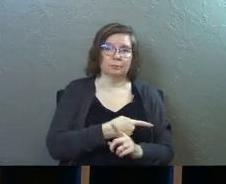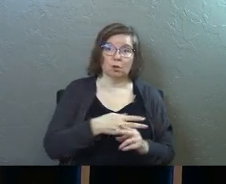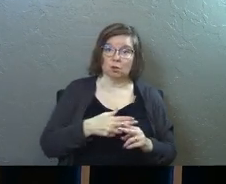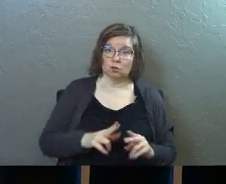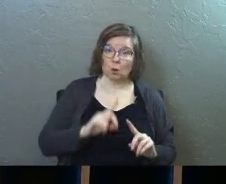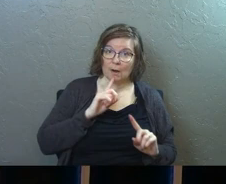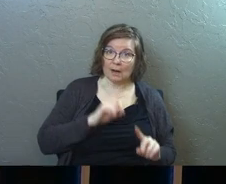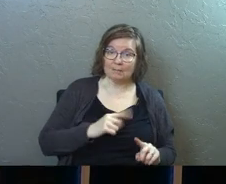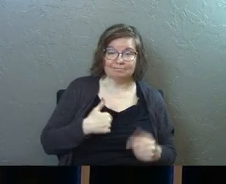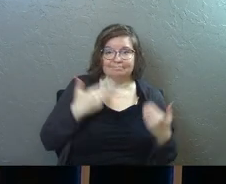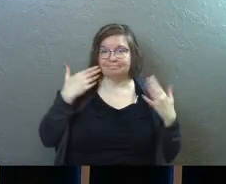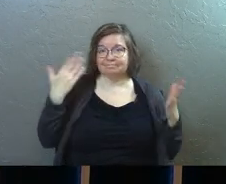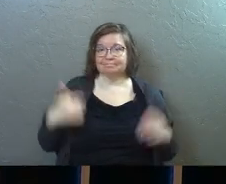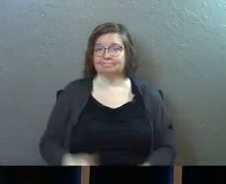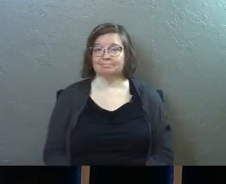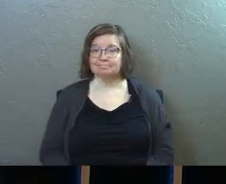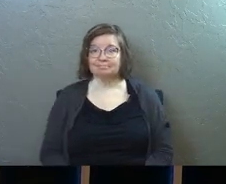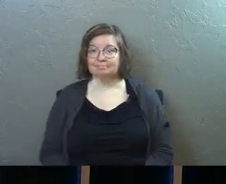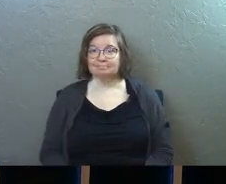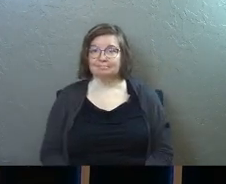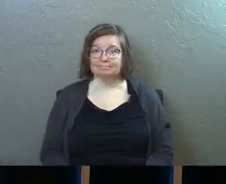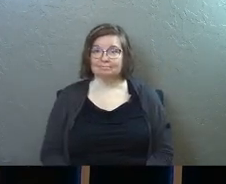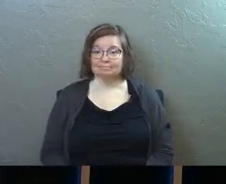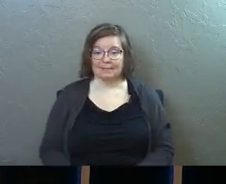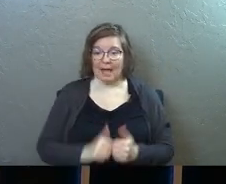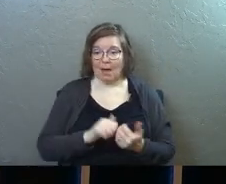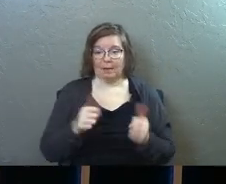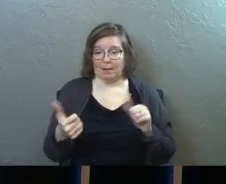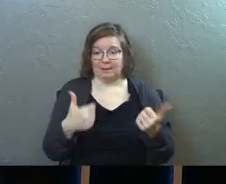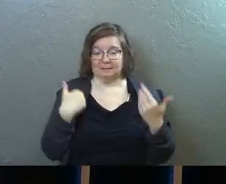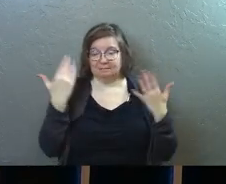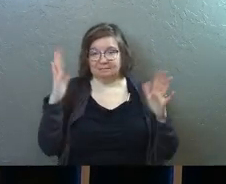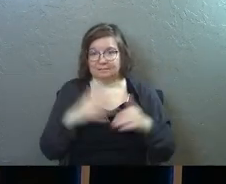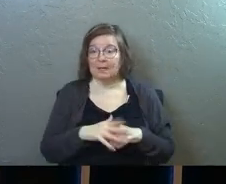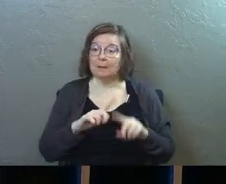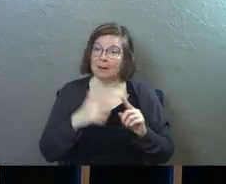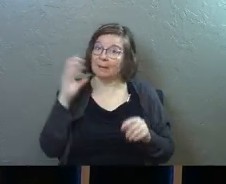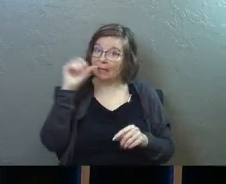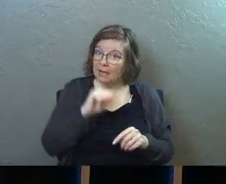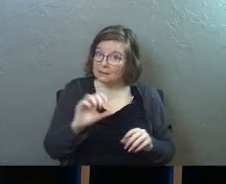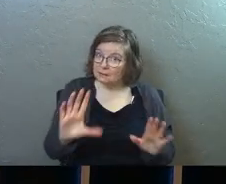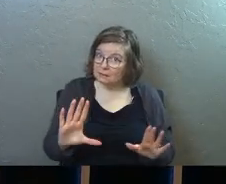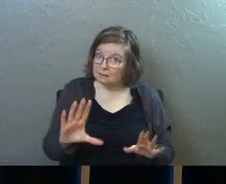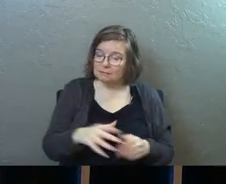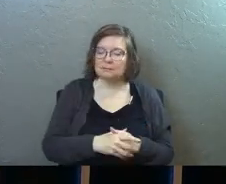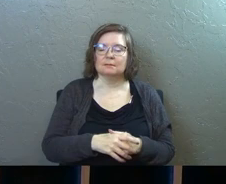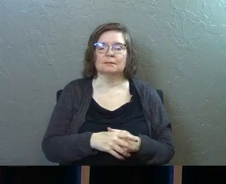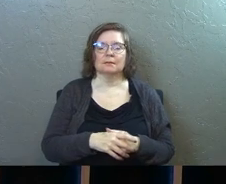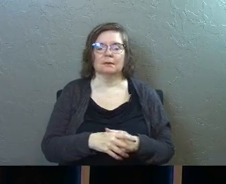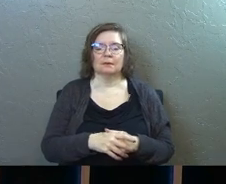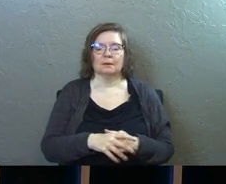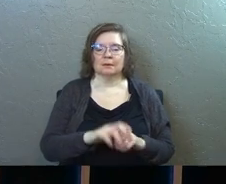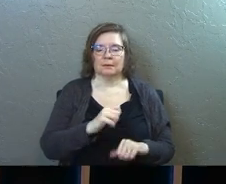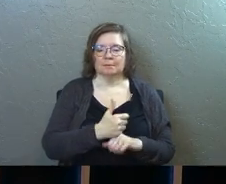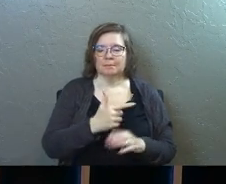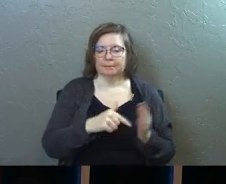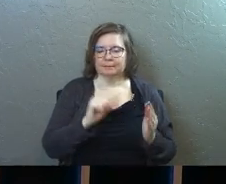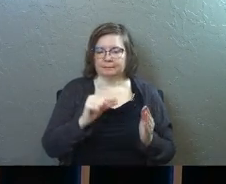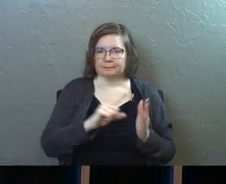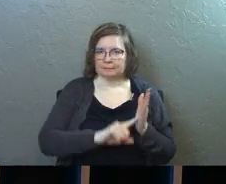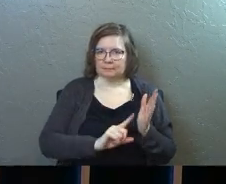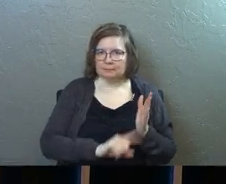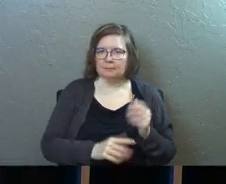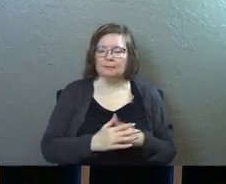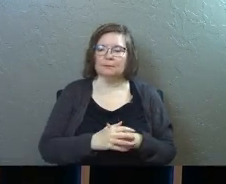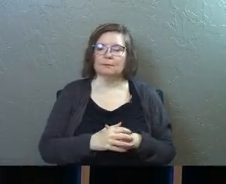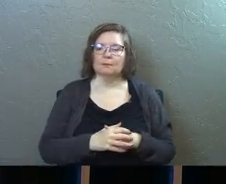short answer is I don't know how they all got baptized. But my guess is this, based on just a little bit